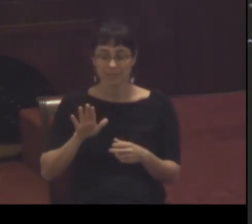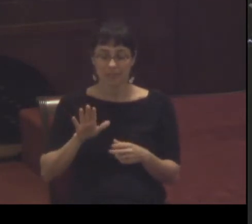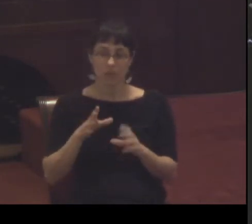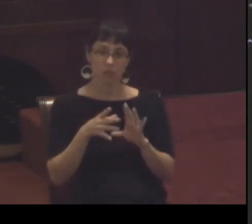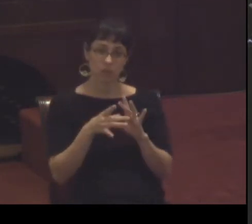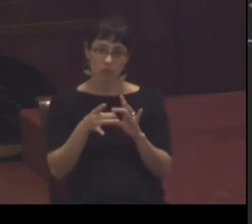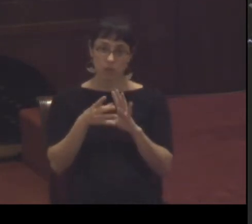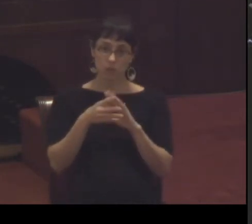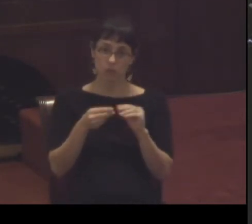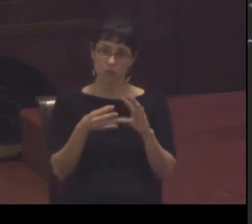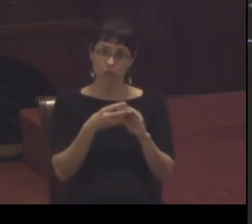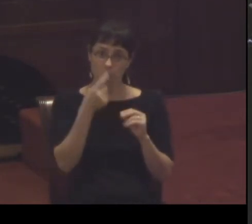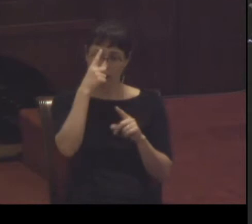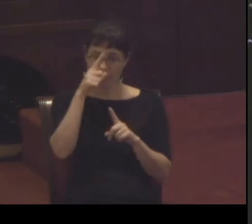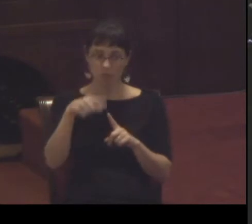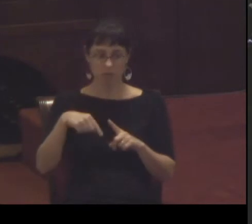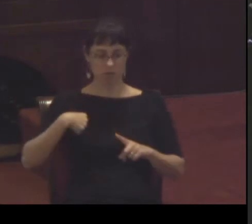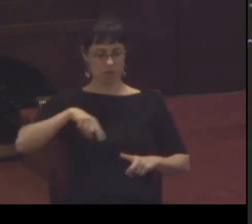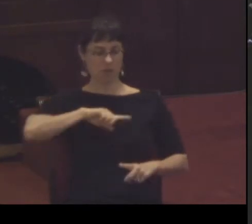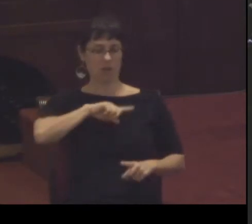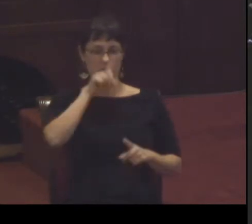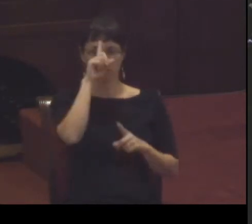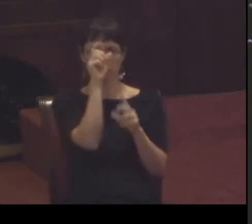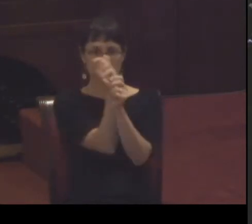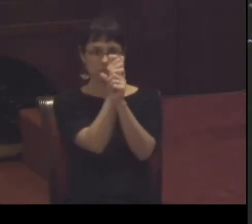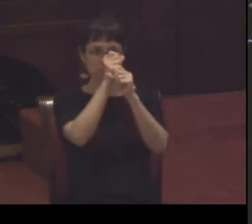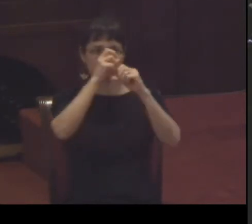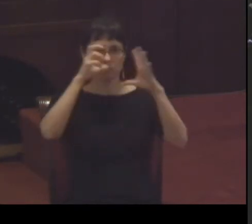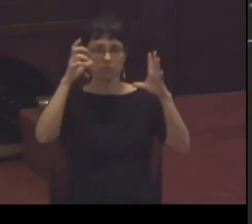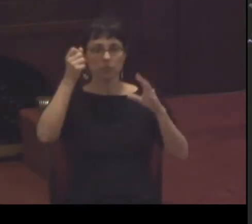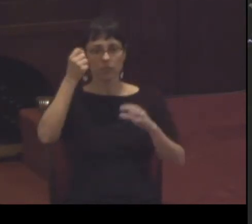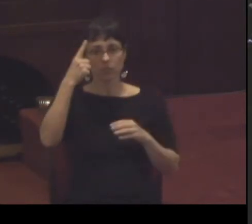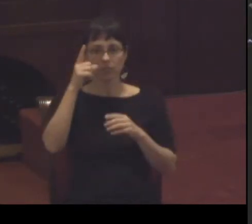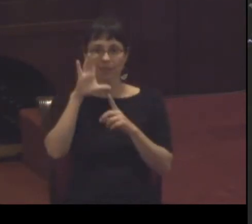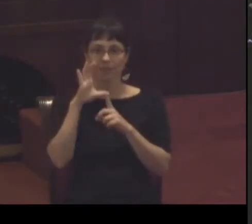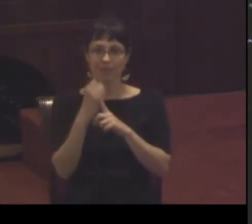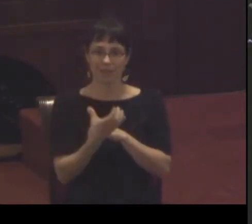of what God has always intended from the beginning of time